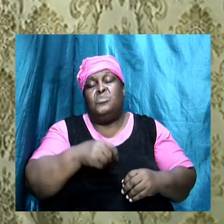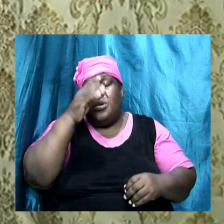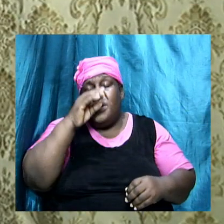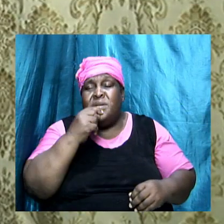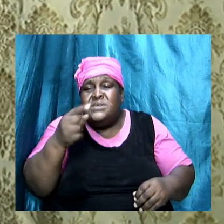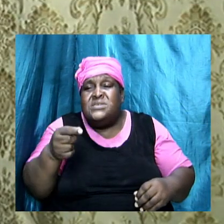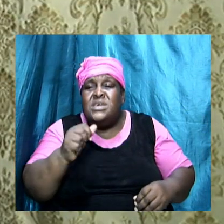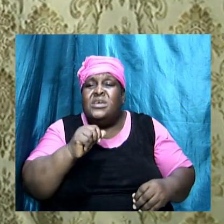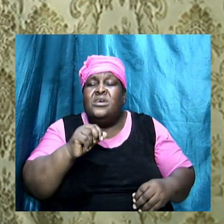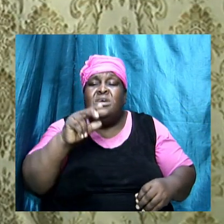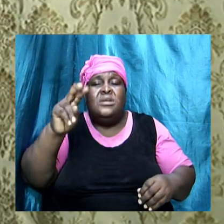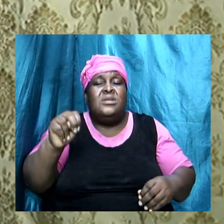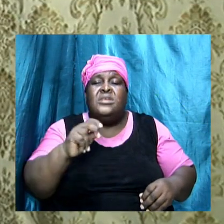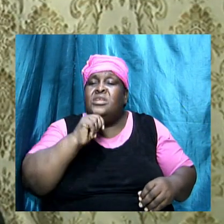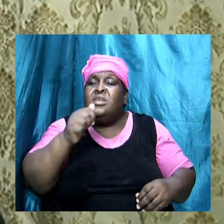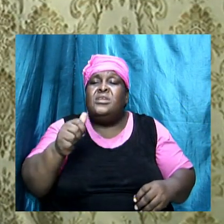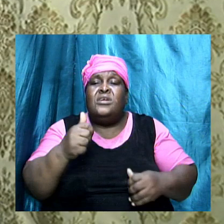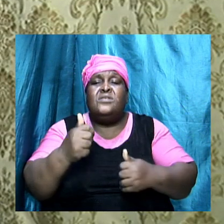after